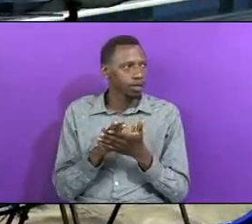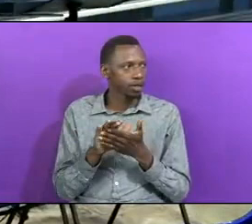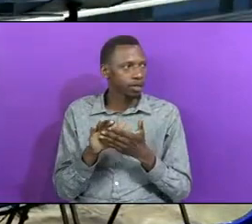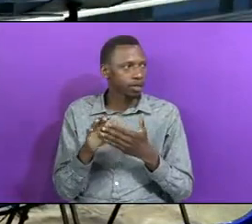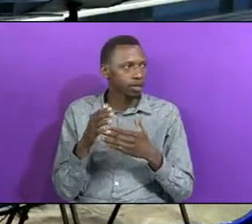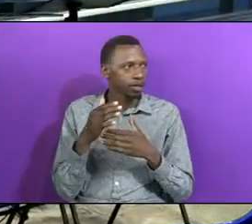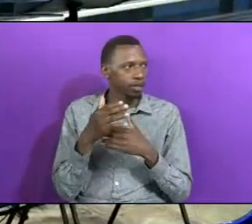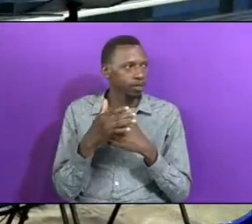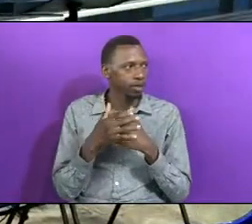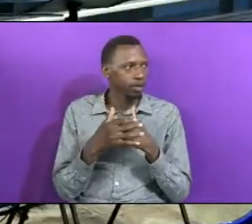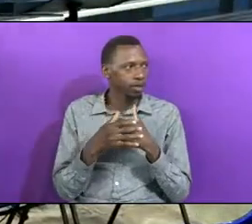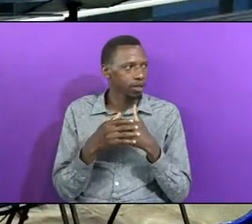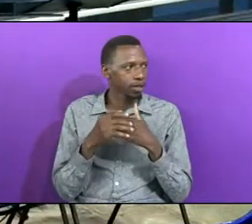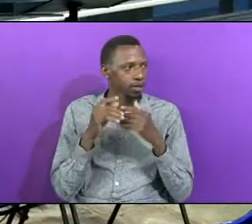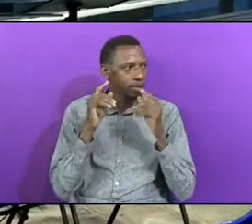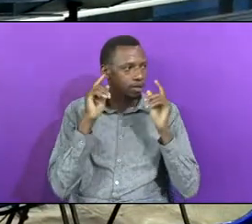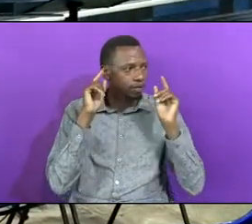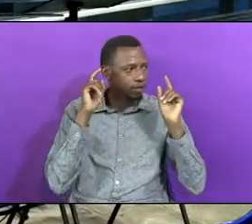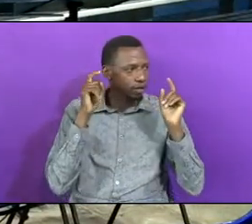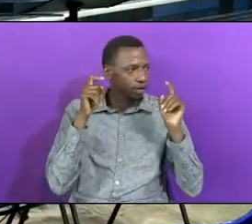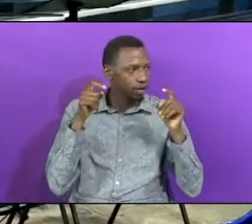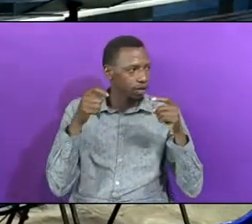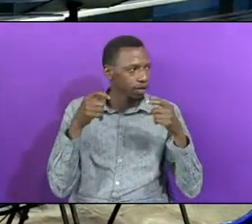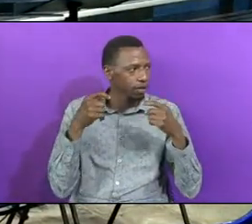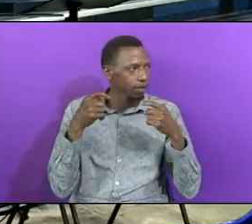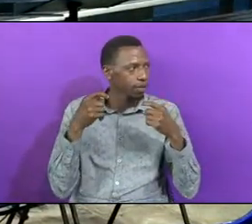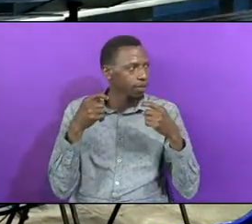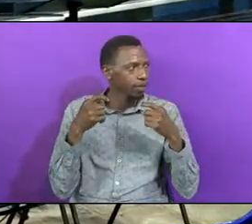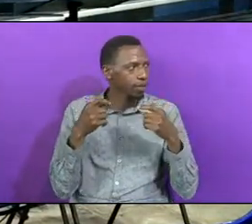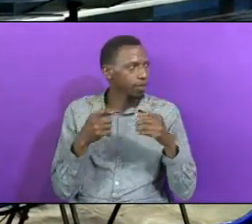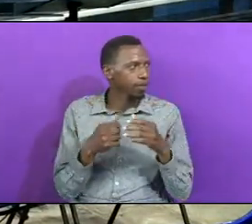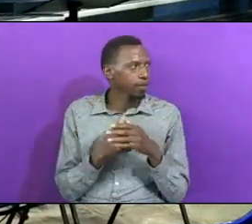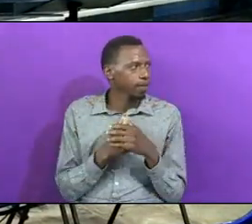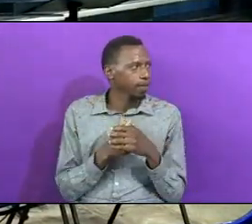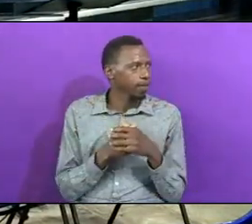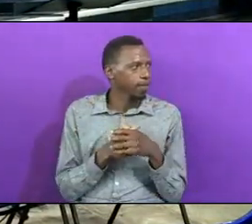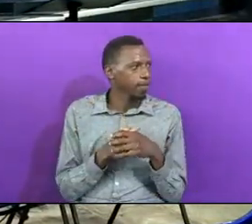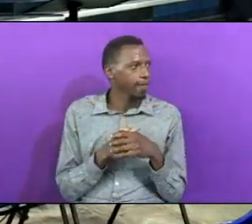Previous Blood Of The Lamb